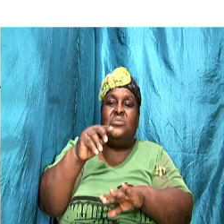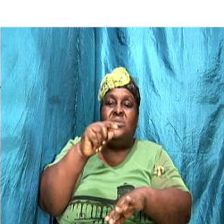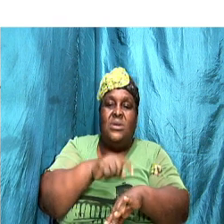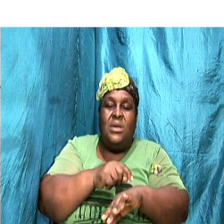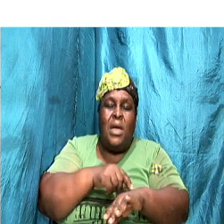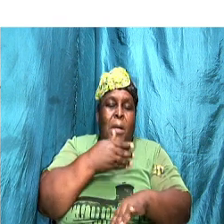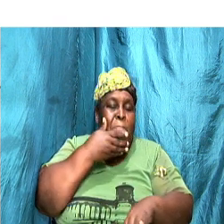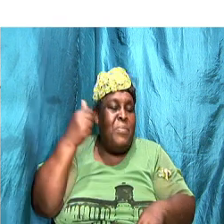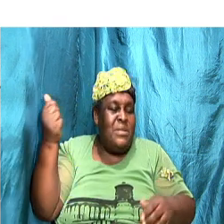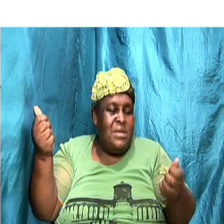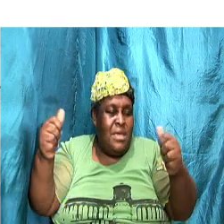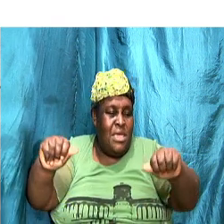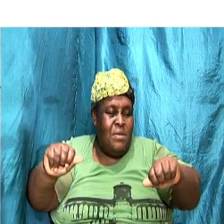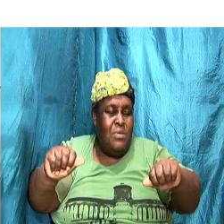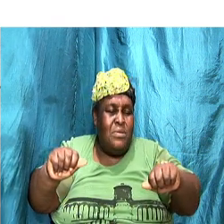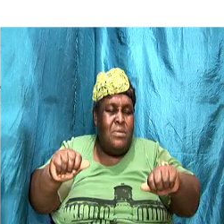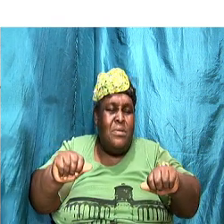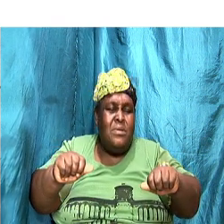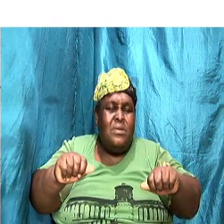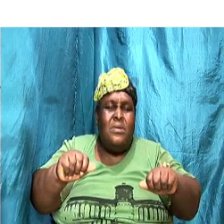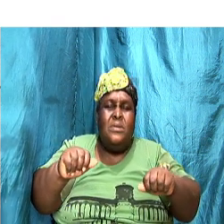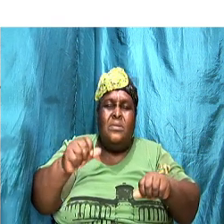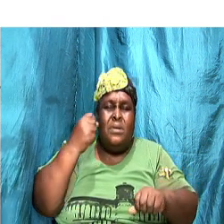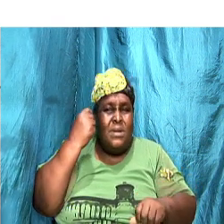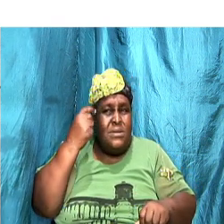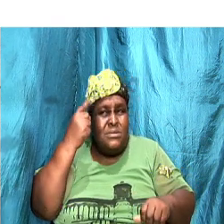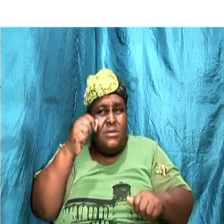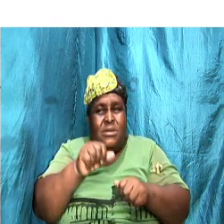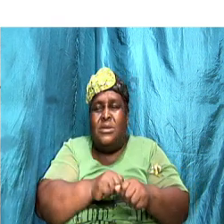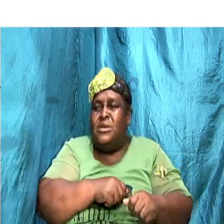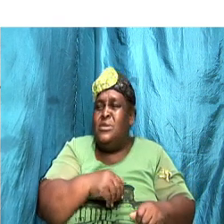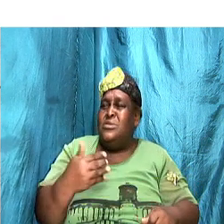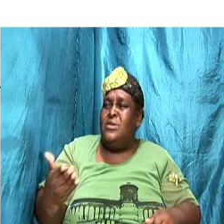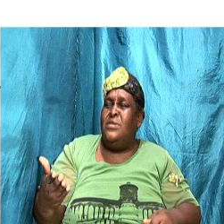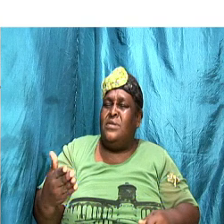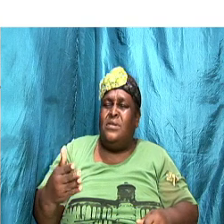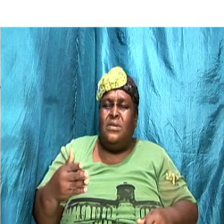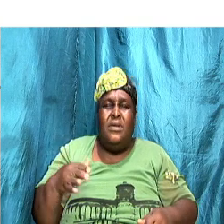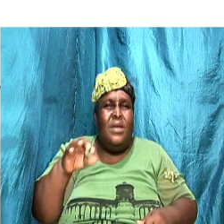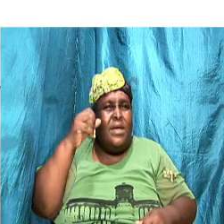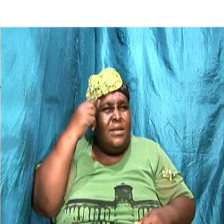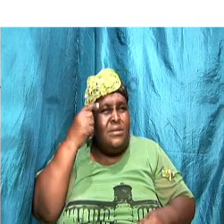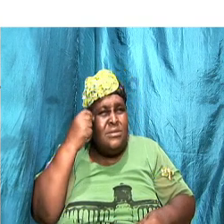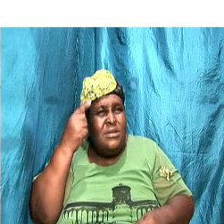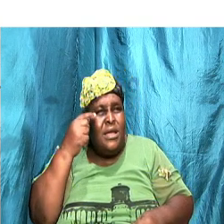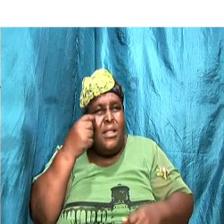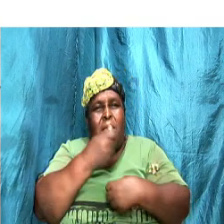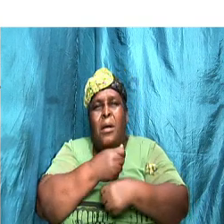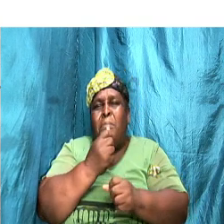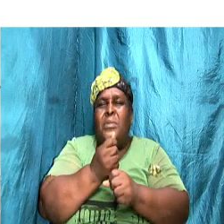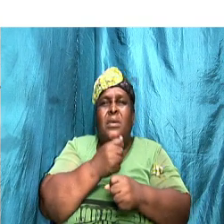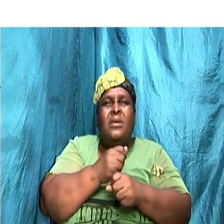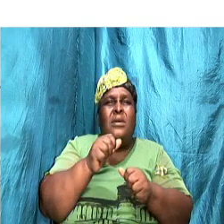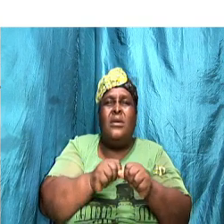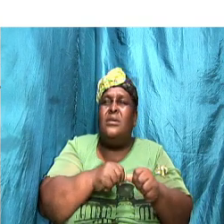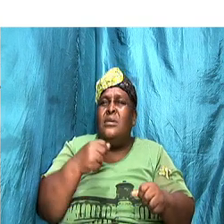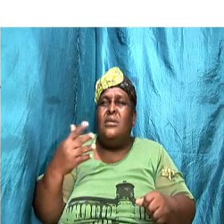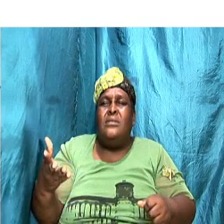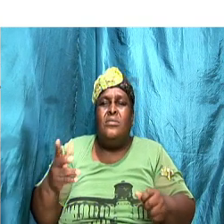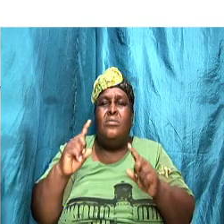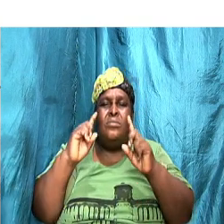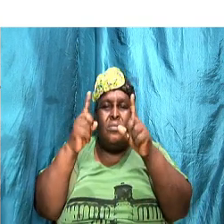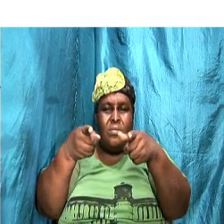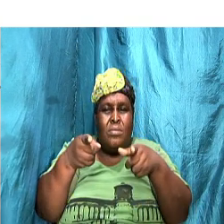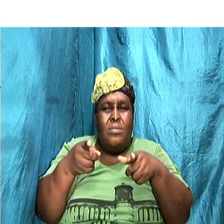able to understand each other understand what makes each other go understand what